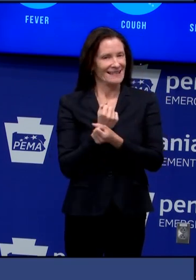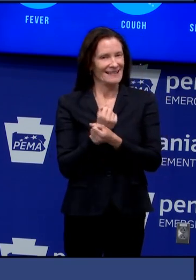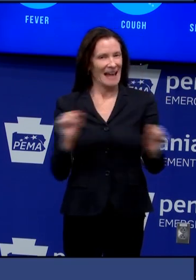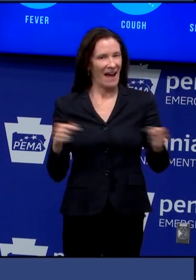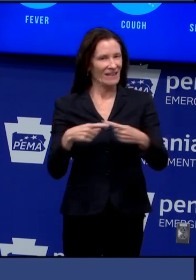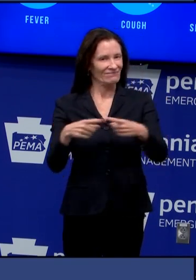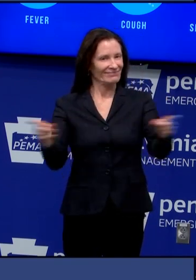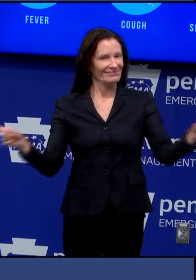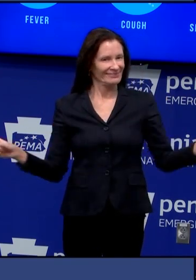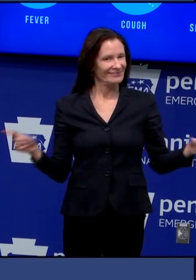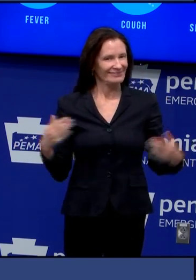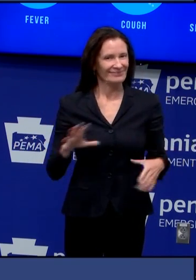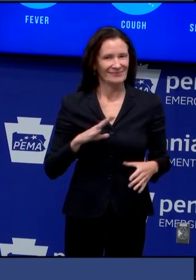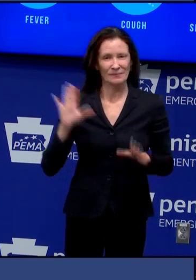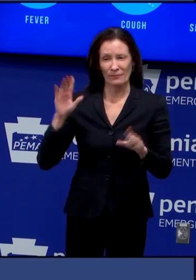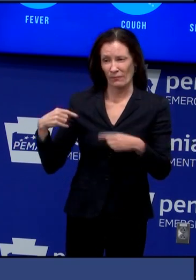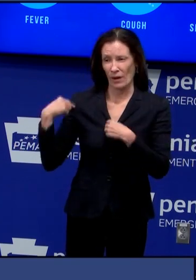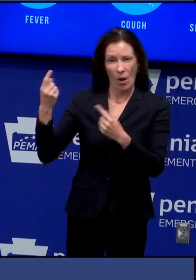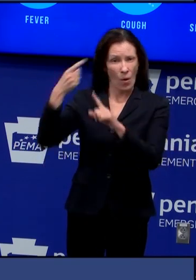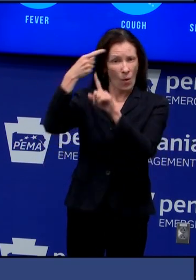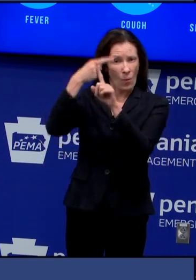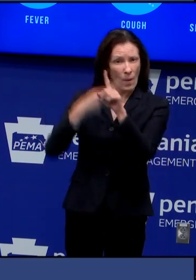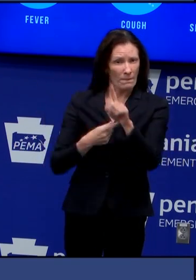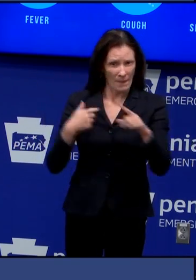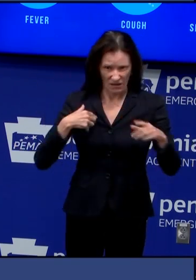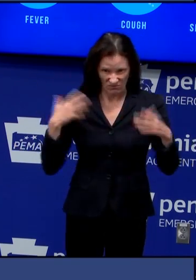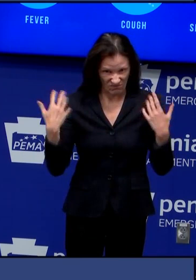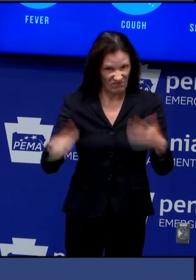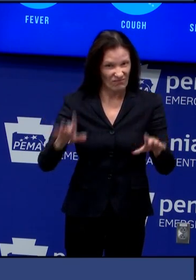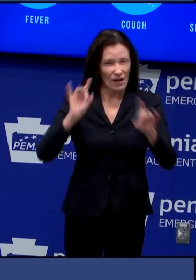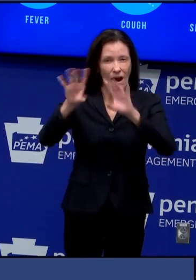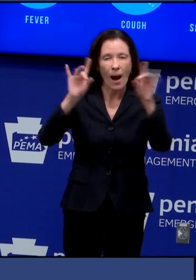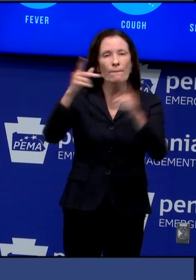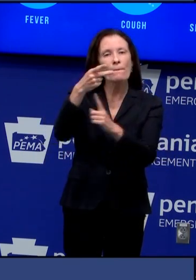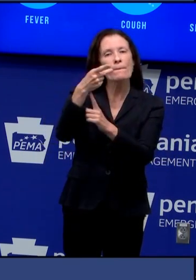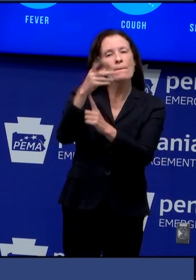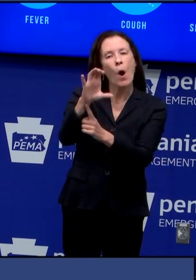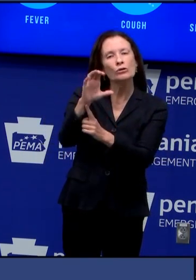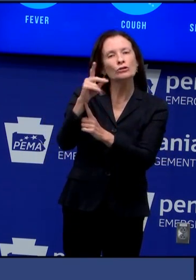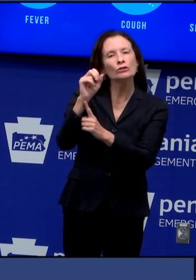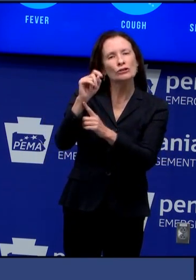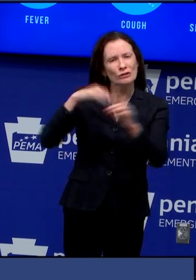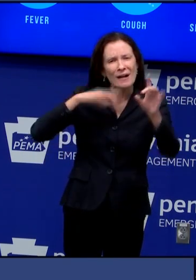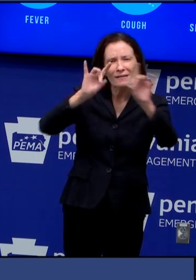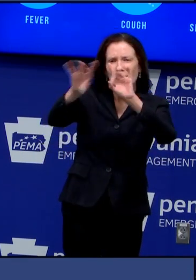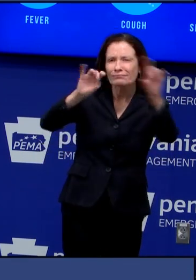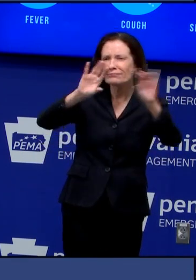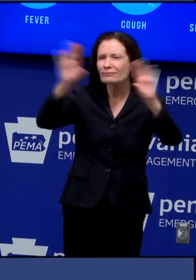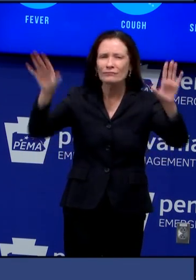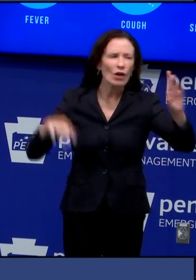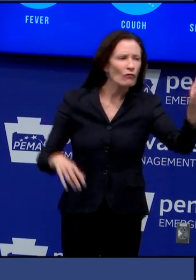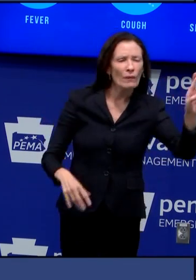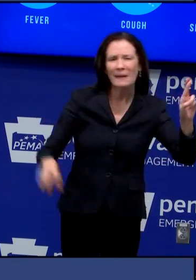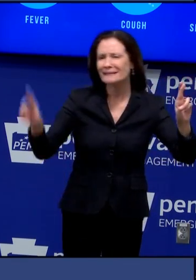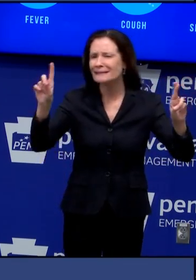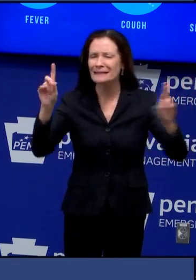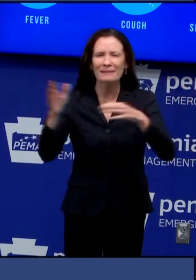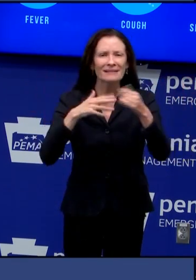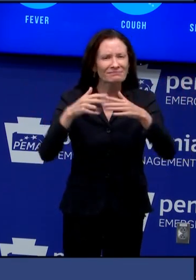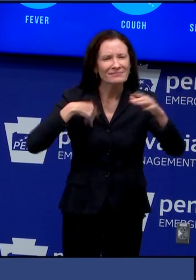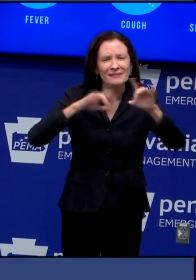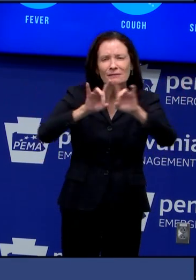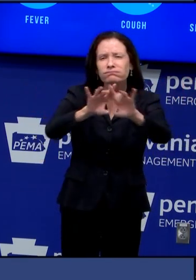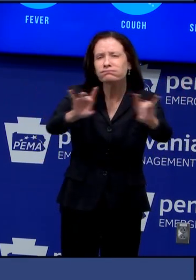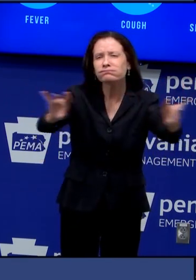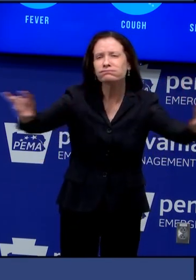sent millions of postcards to all registered Republicans and Democrats primary households to make sure that